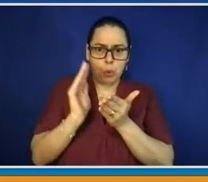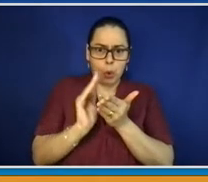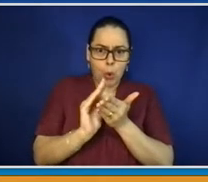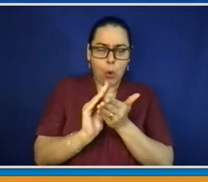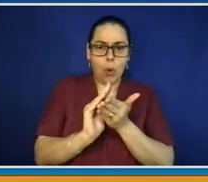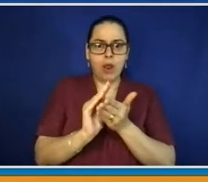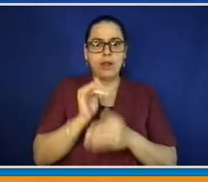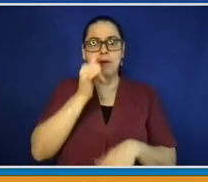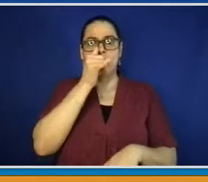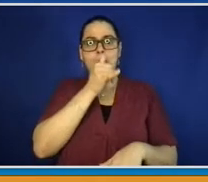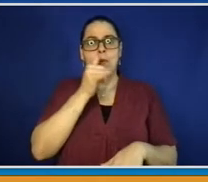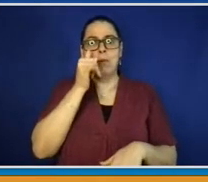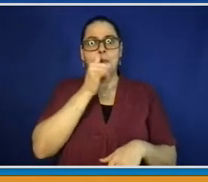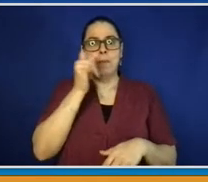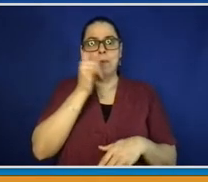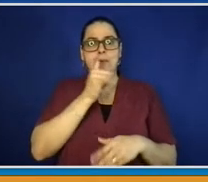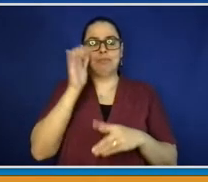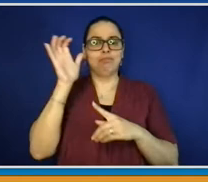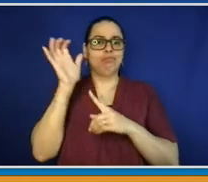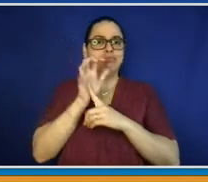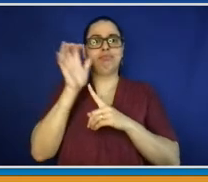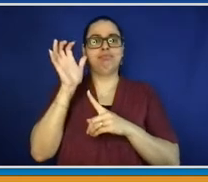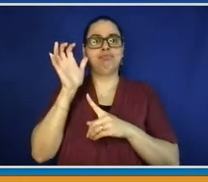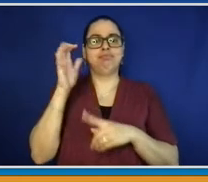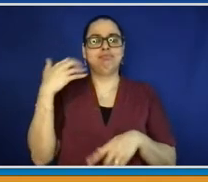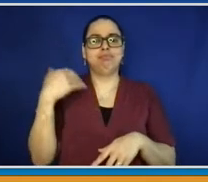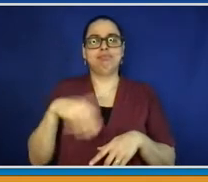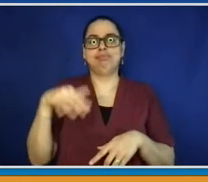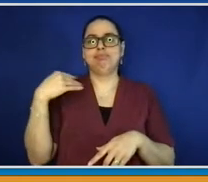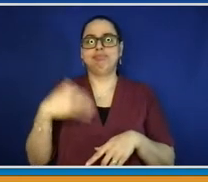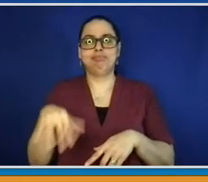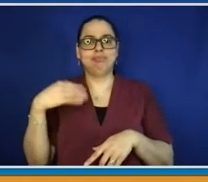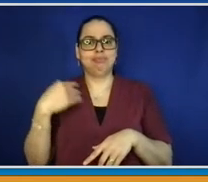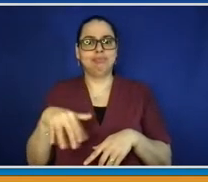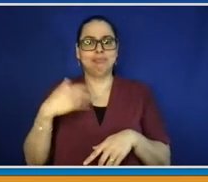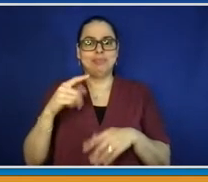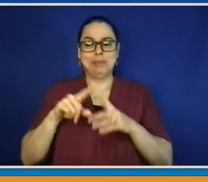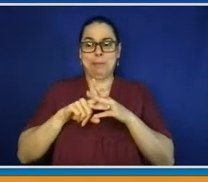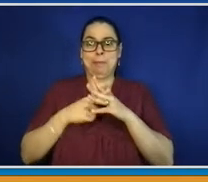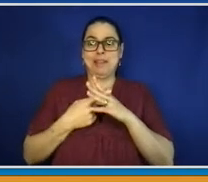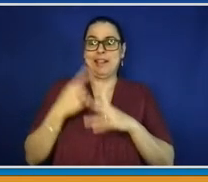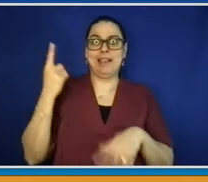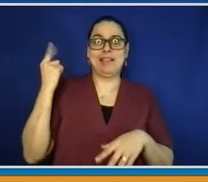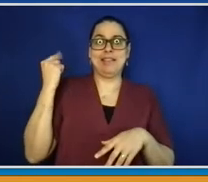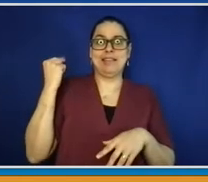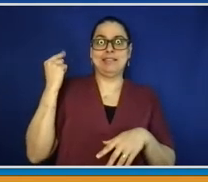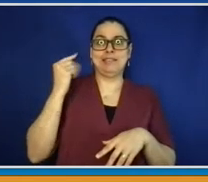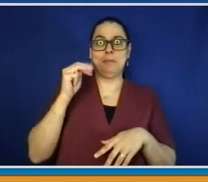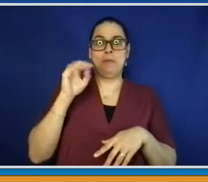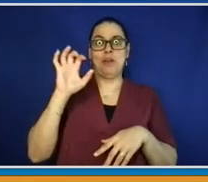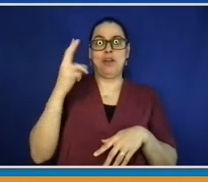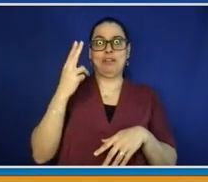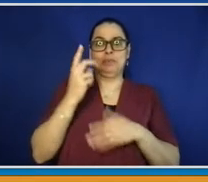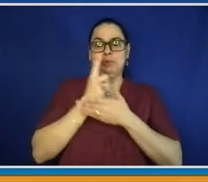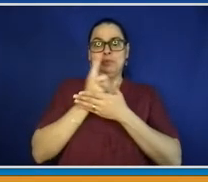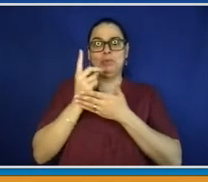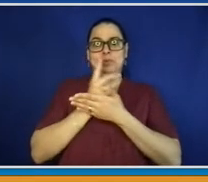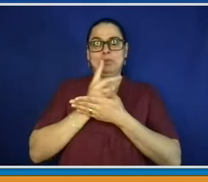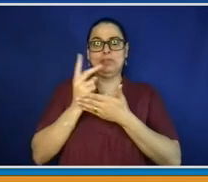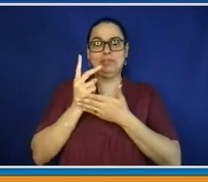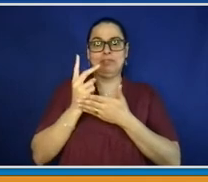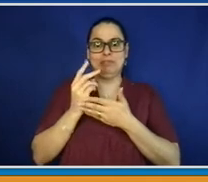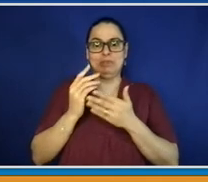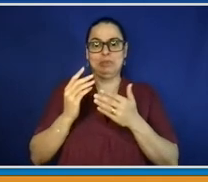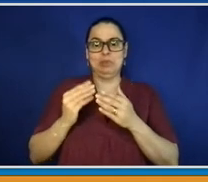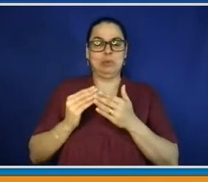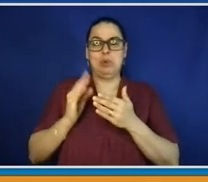days of the pandemic, we blew through 200-some-odd active cases in our peak situation. If you want to look just